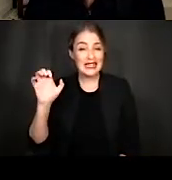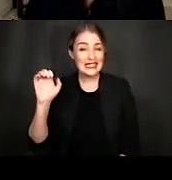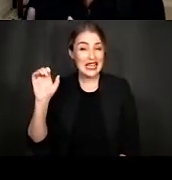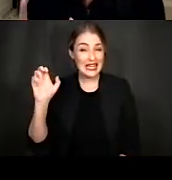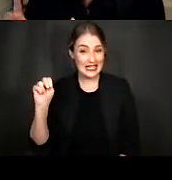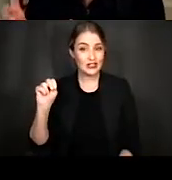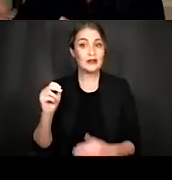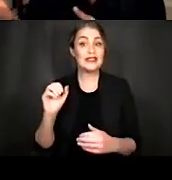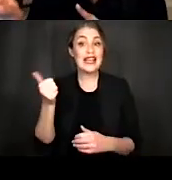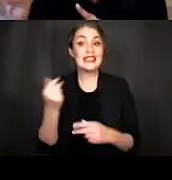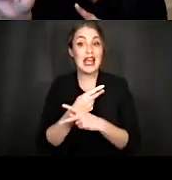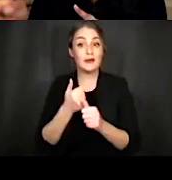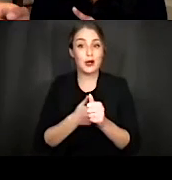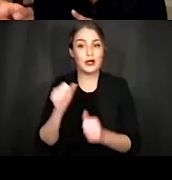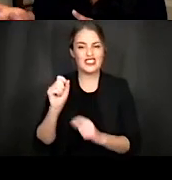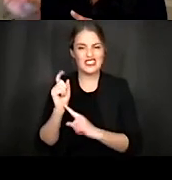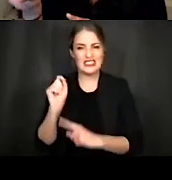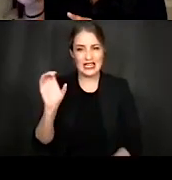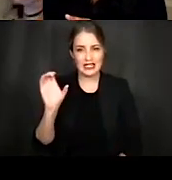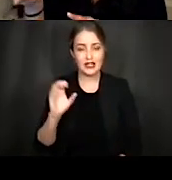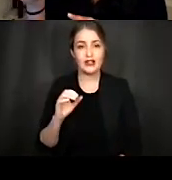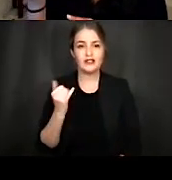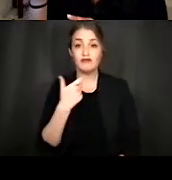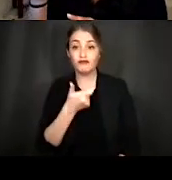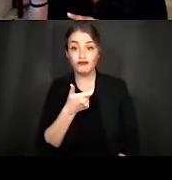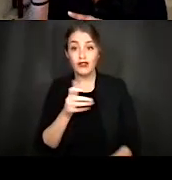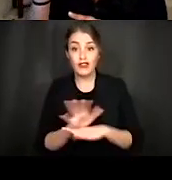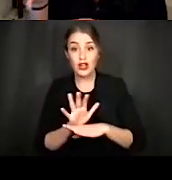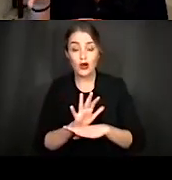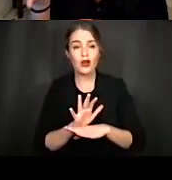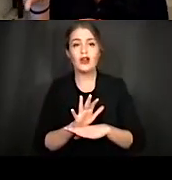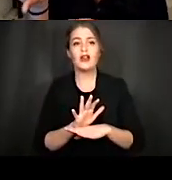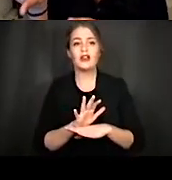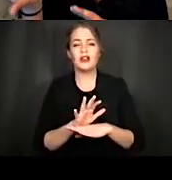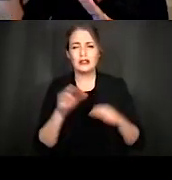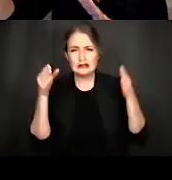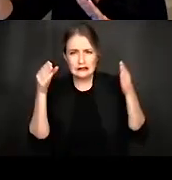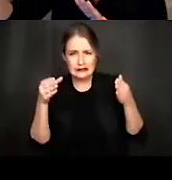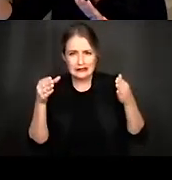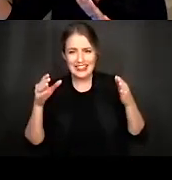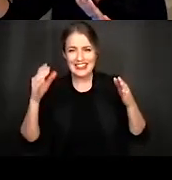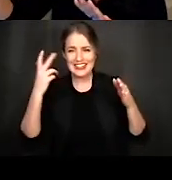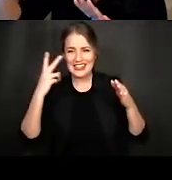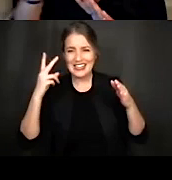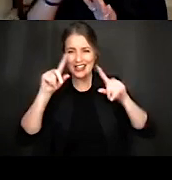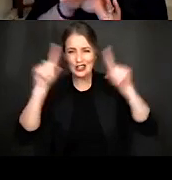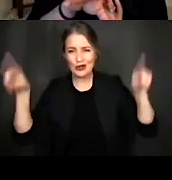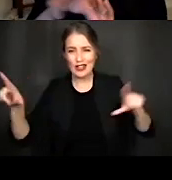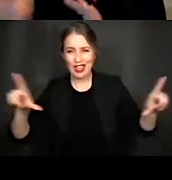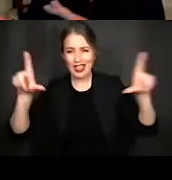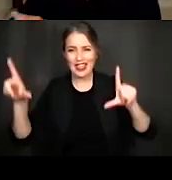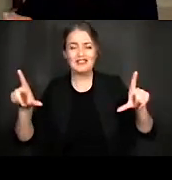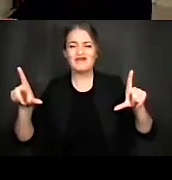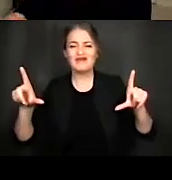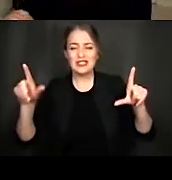second. And this time, when we watch the video, instead of focusing on the, the software screen, I'm going to let the video continue